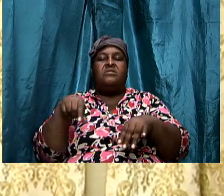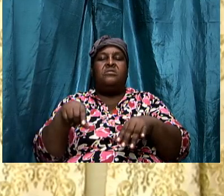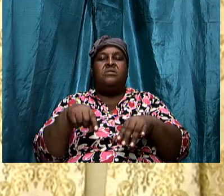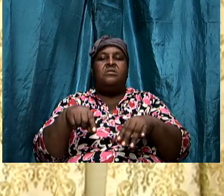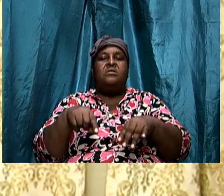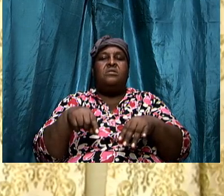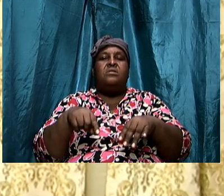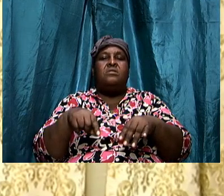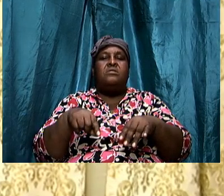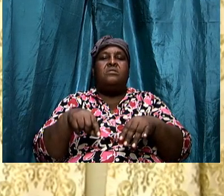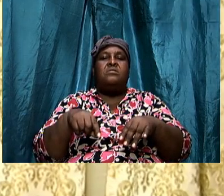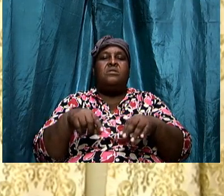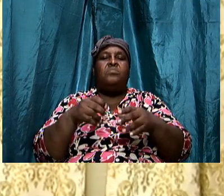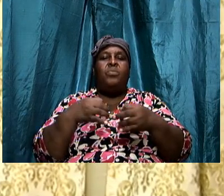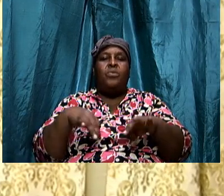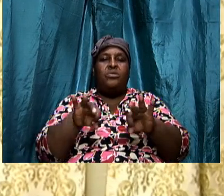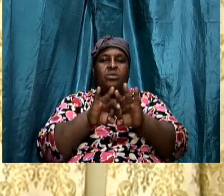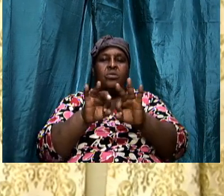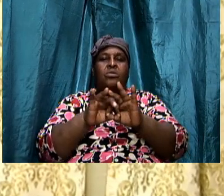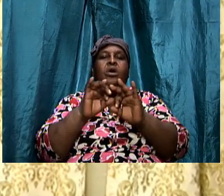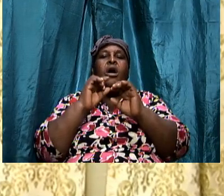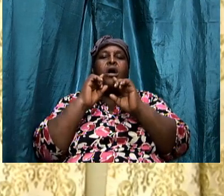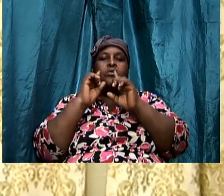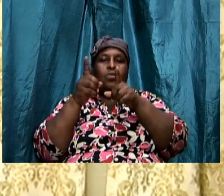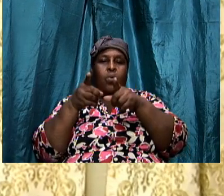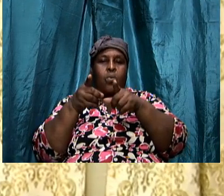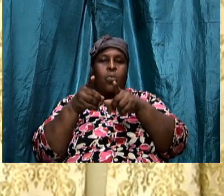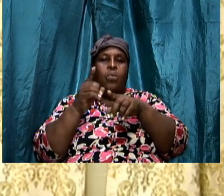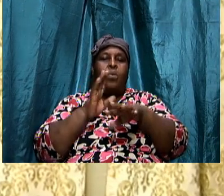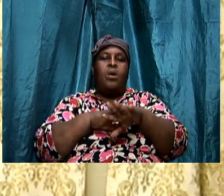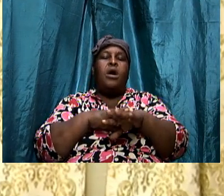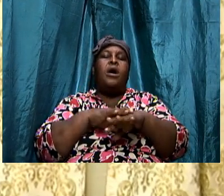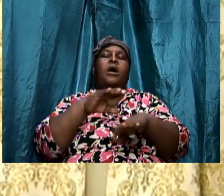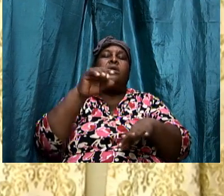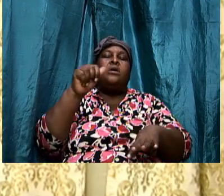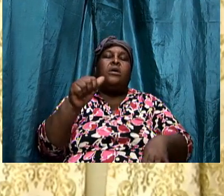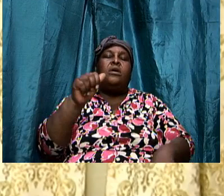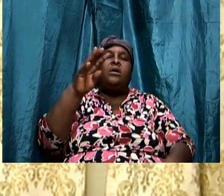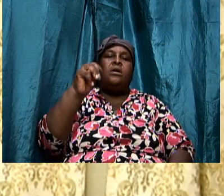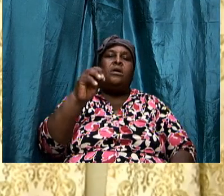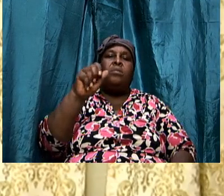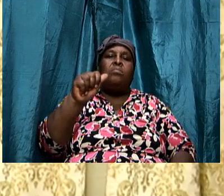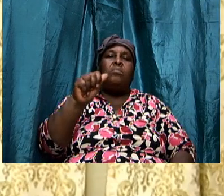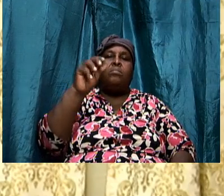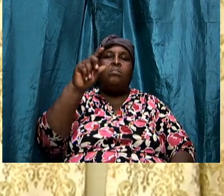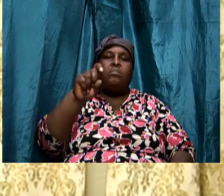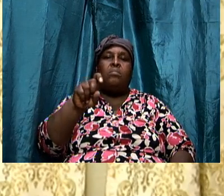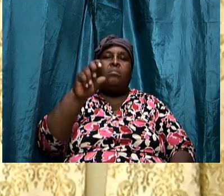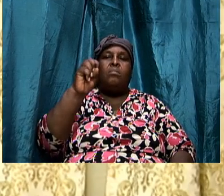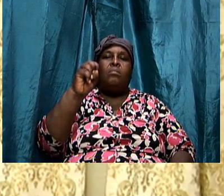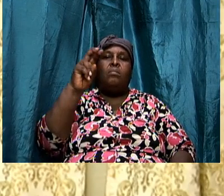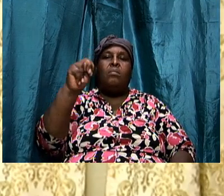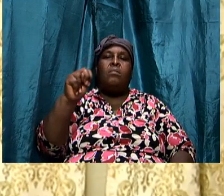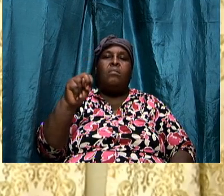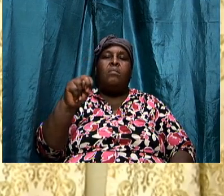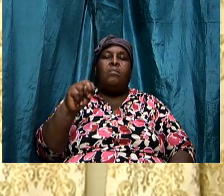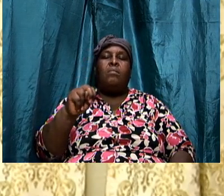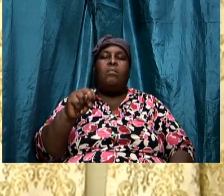that you go back on Amazon. And under the section